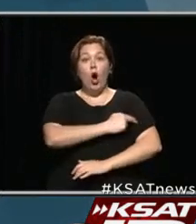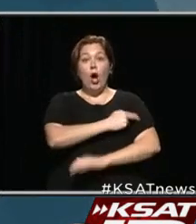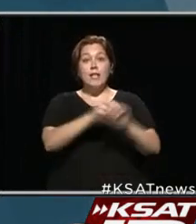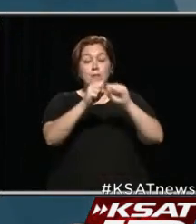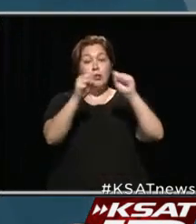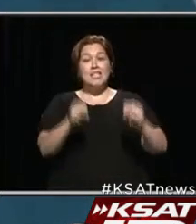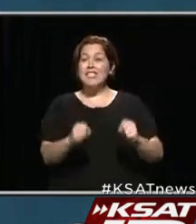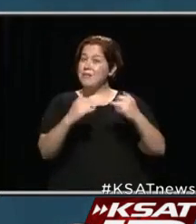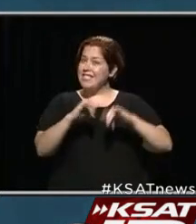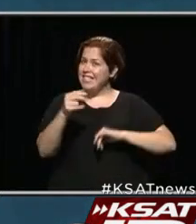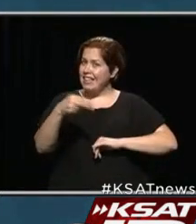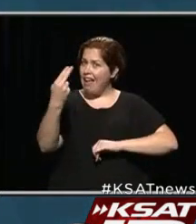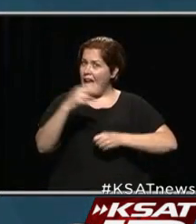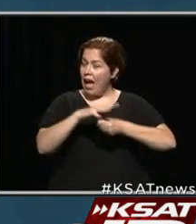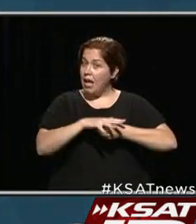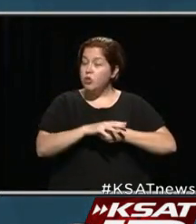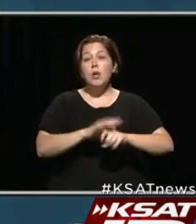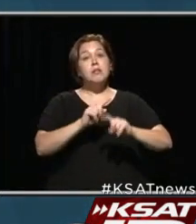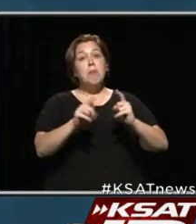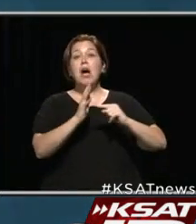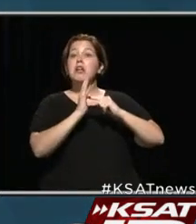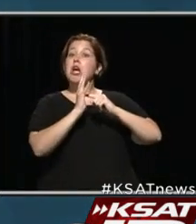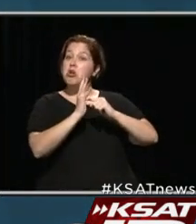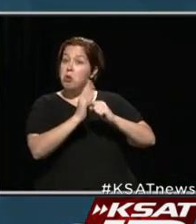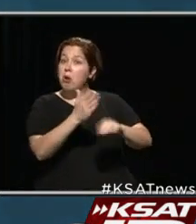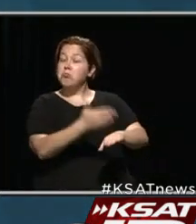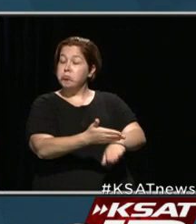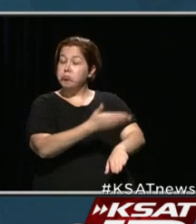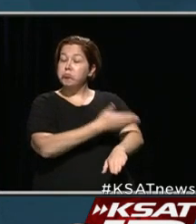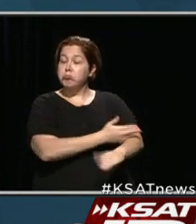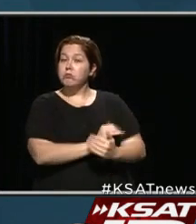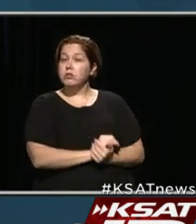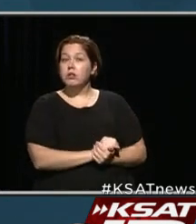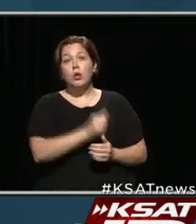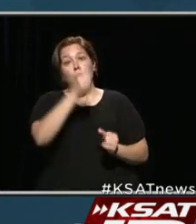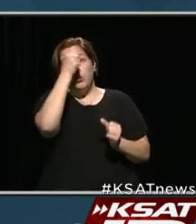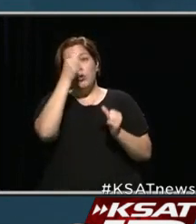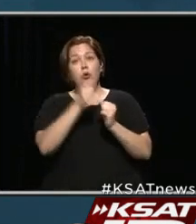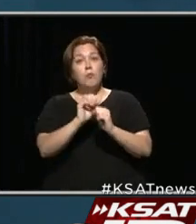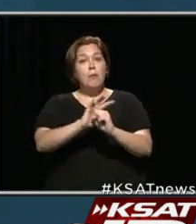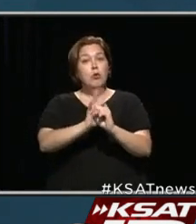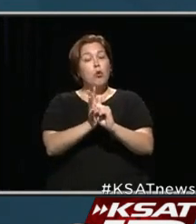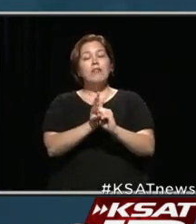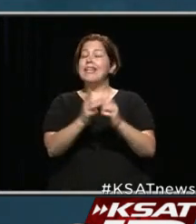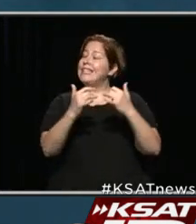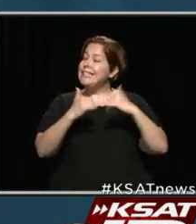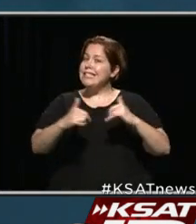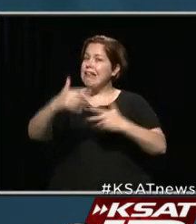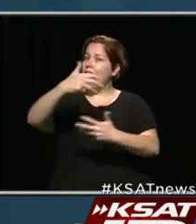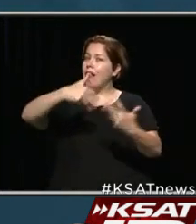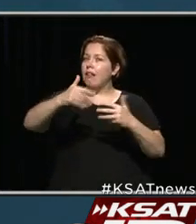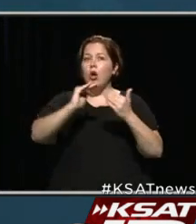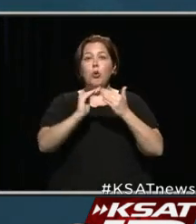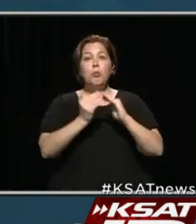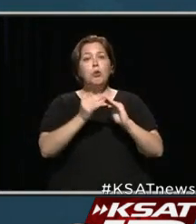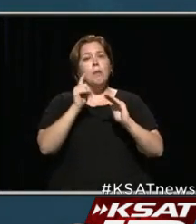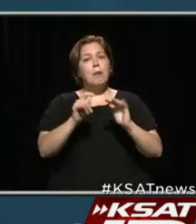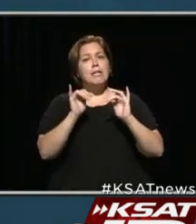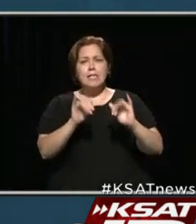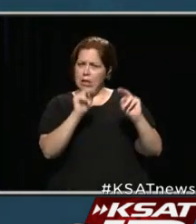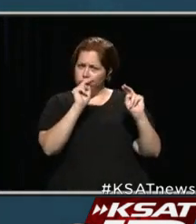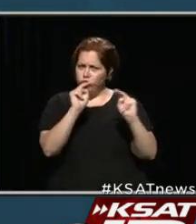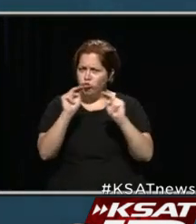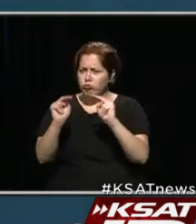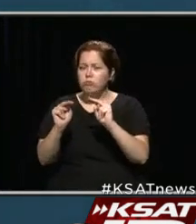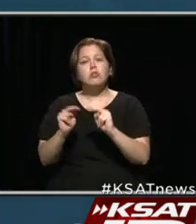system remains under high stress, but it is showing signs of improvement. So, remember that COVID-19 is still in our community, and we must remain vigilant.